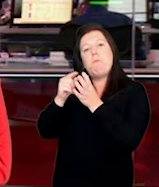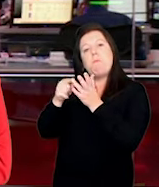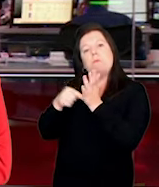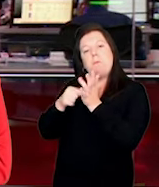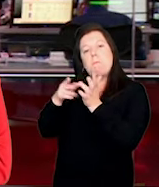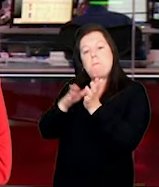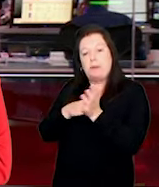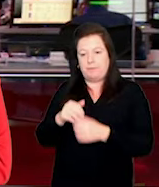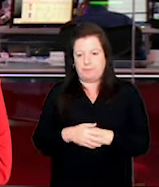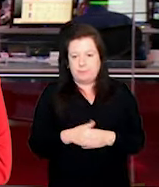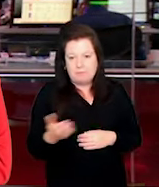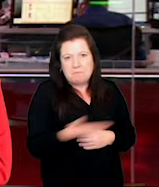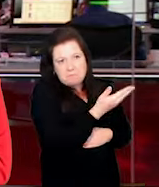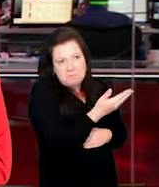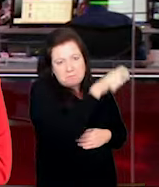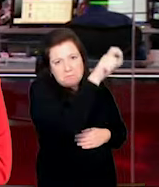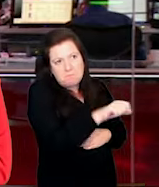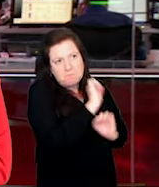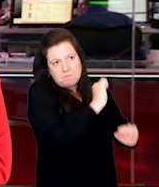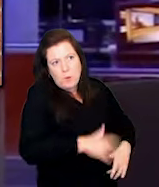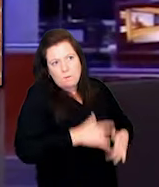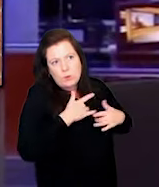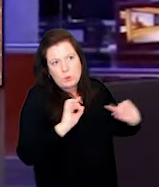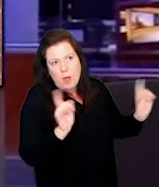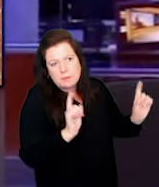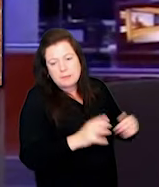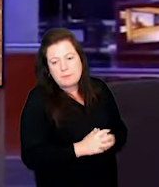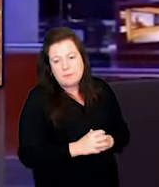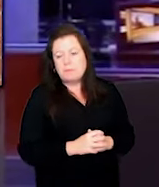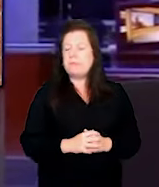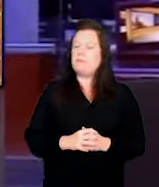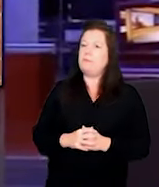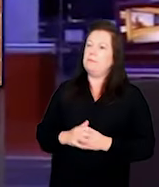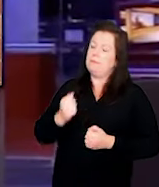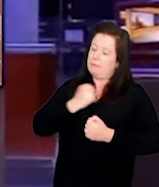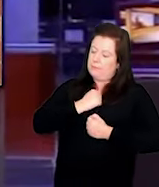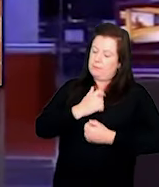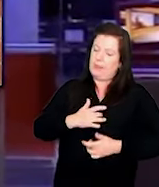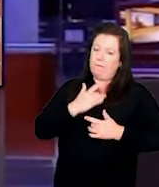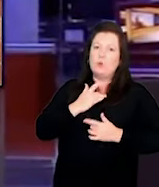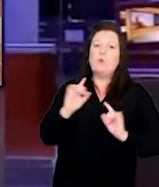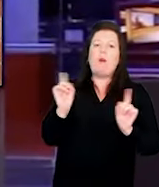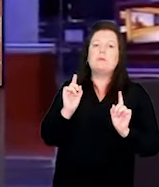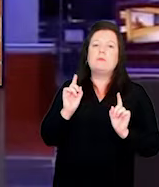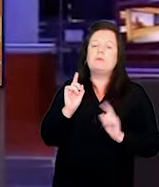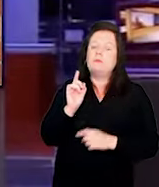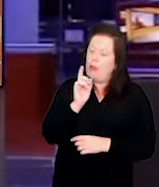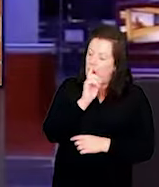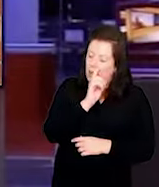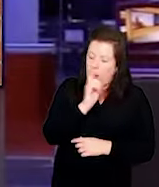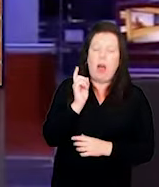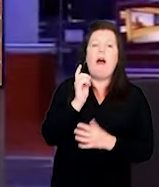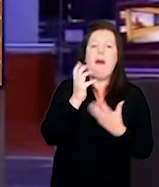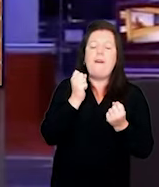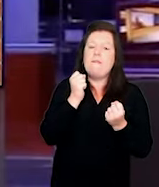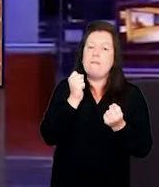Penvolio, any final thoughts? Upon my soul, a lie, a wicked